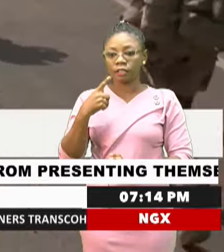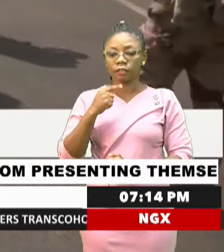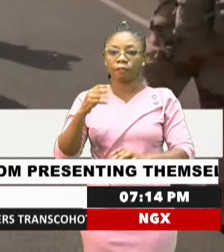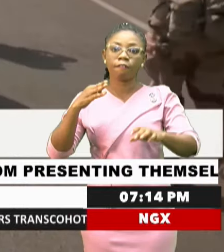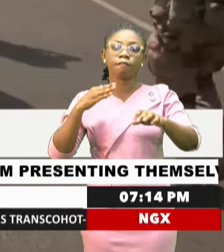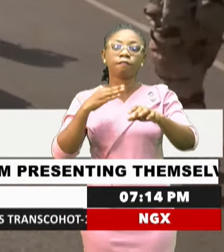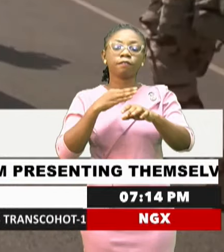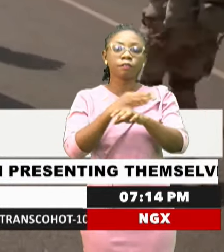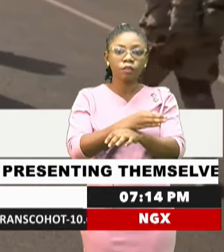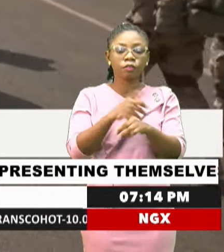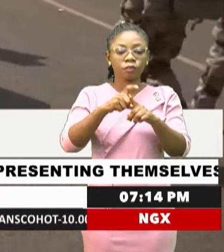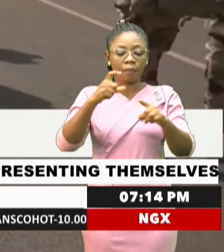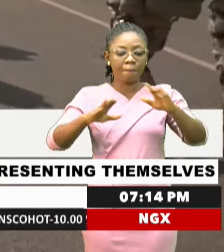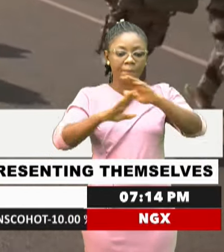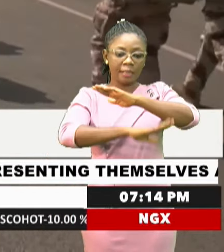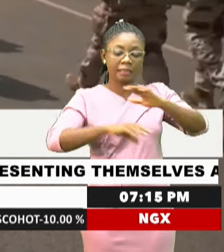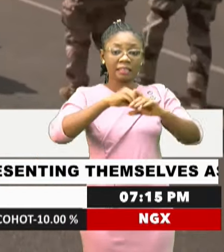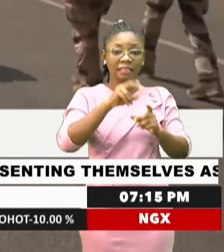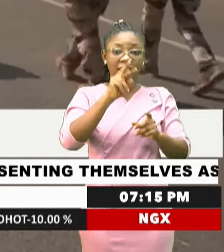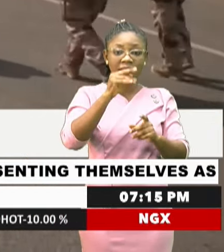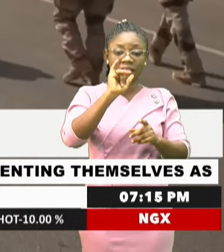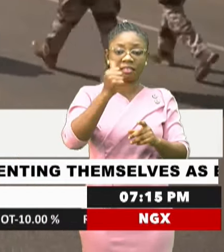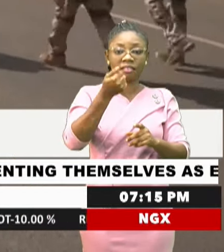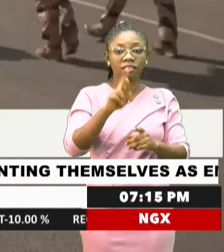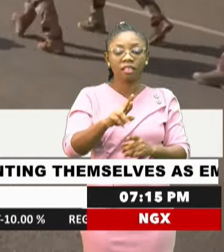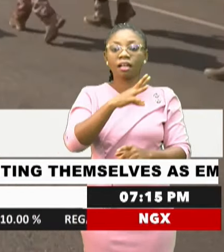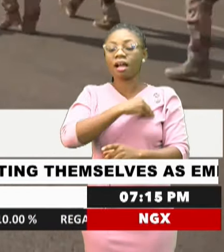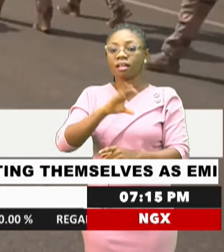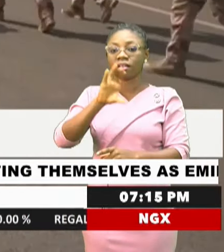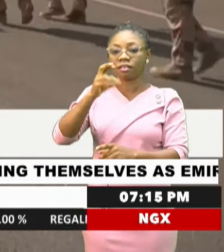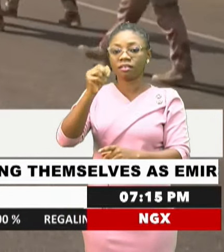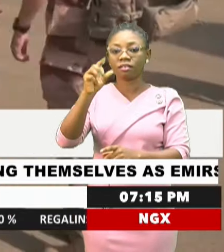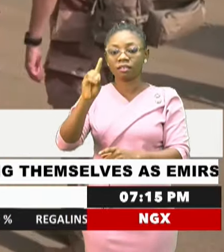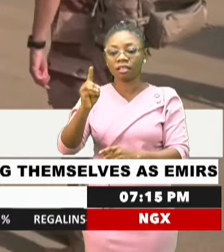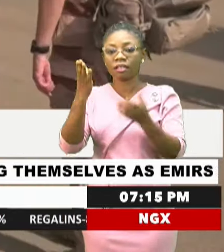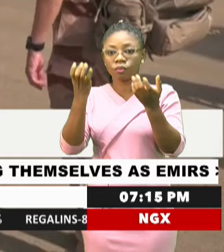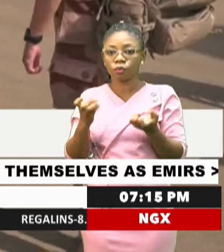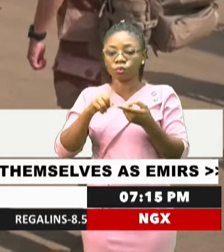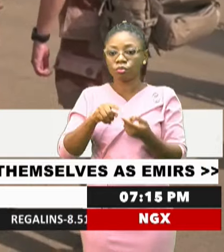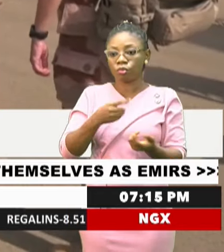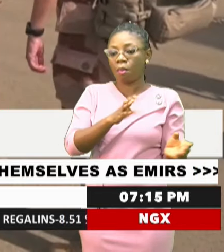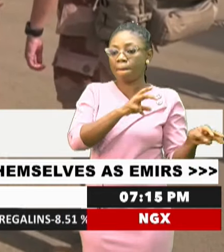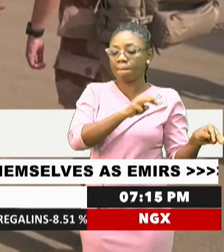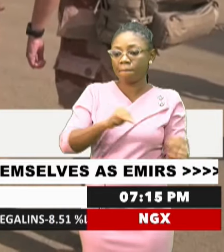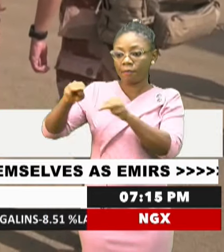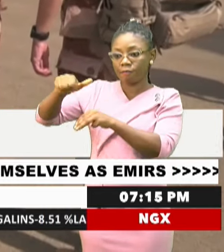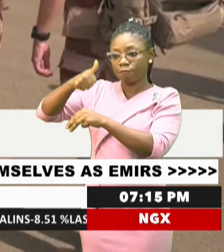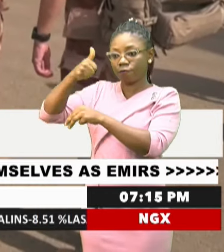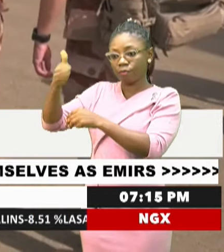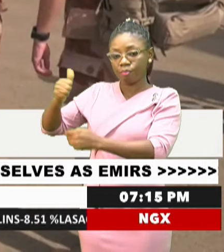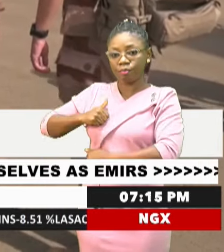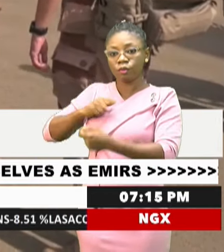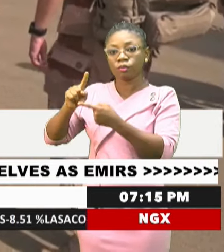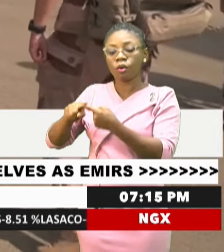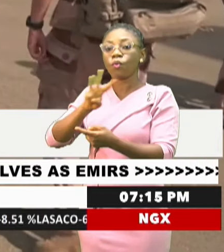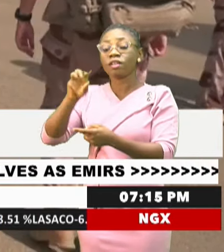withdrawal from bases in Niger and Chad and the potential to shift some troops to other nations in West Africa will be